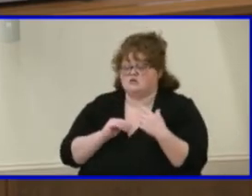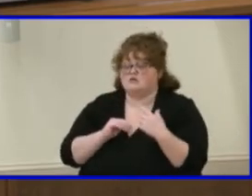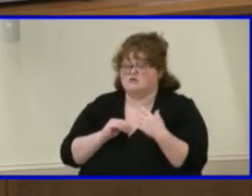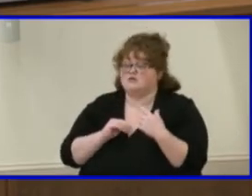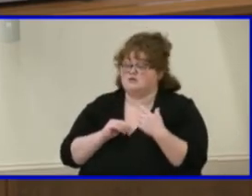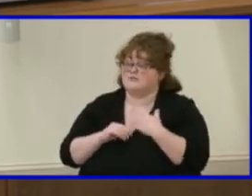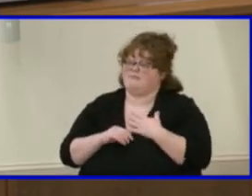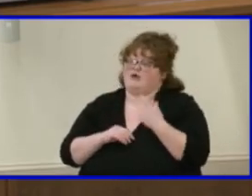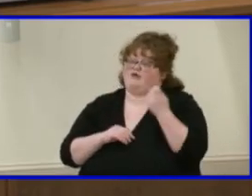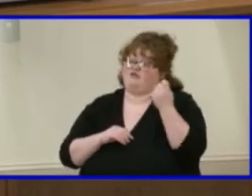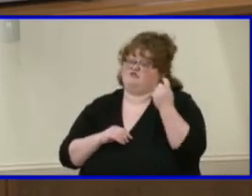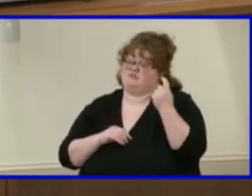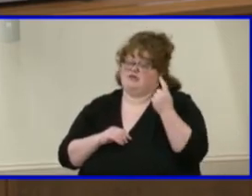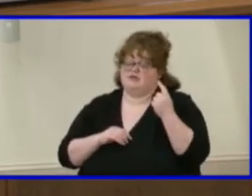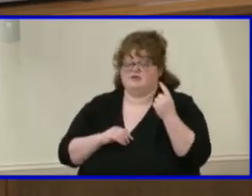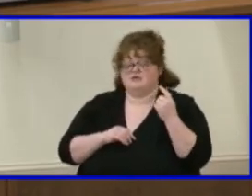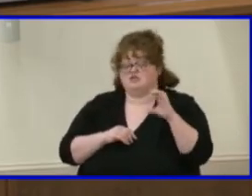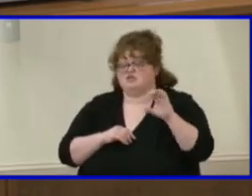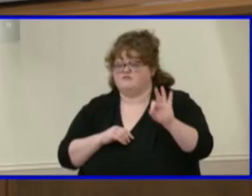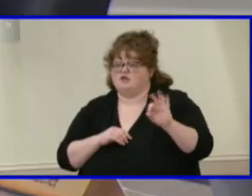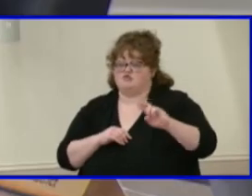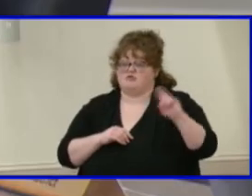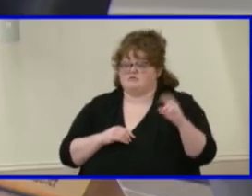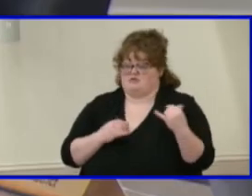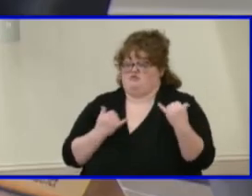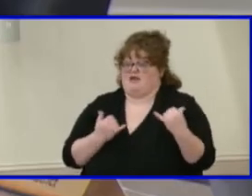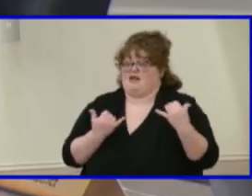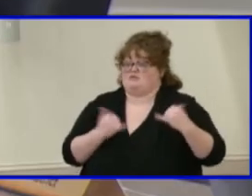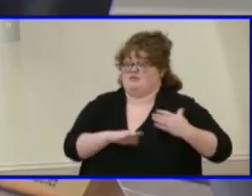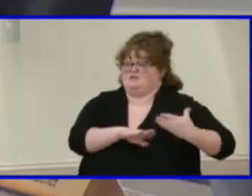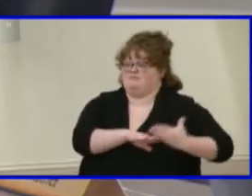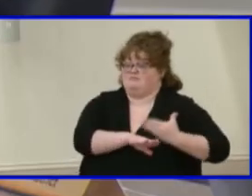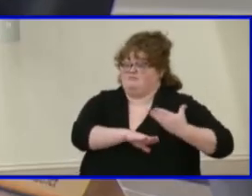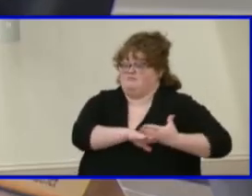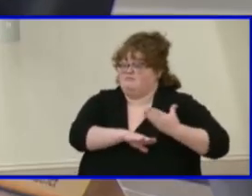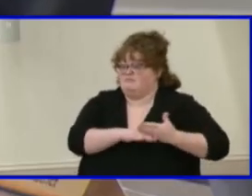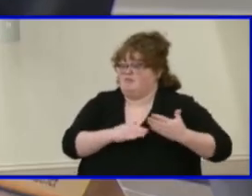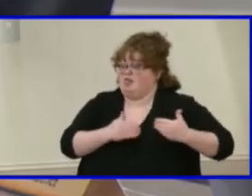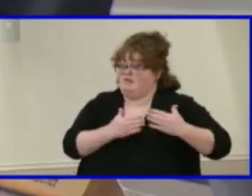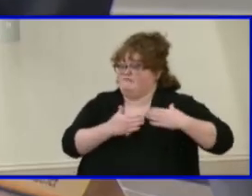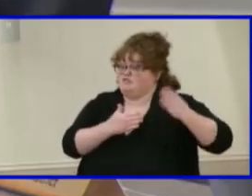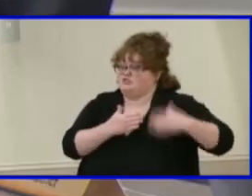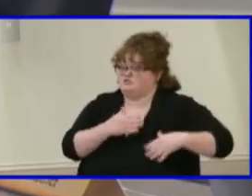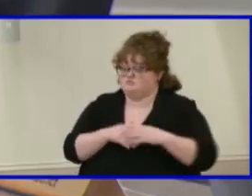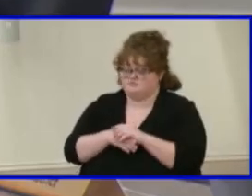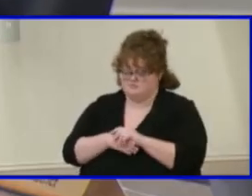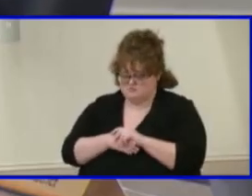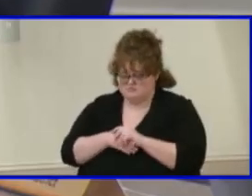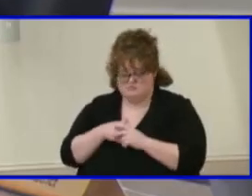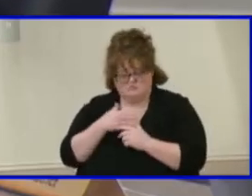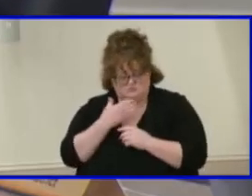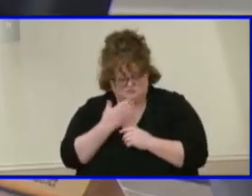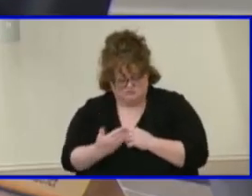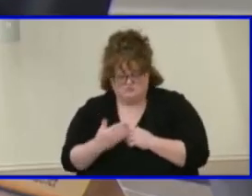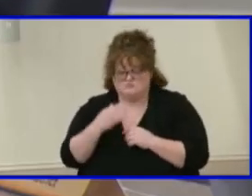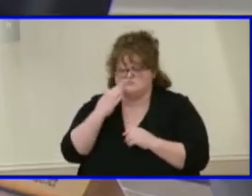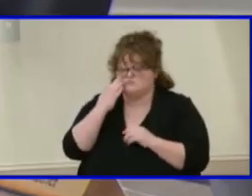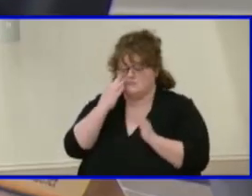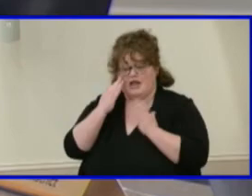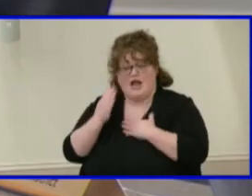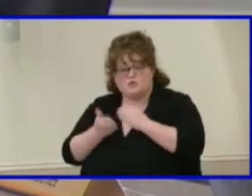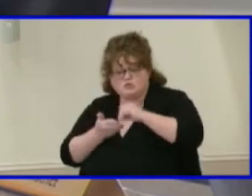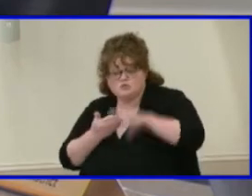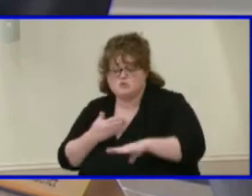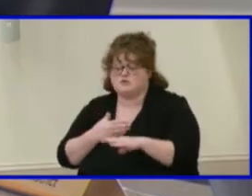from my understanding. Thank you. Um, how, in general, um, how do our students fare at Maggie Walker? The